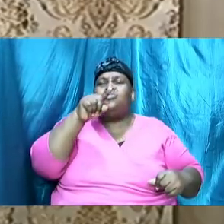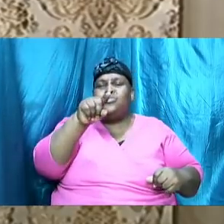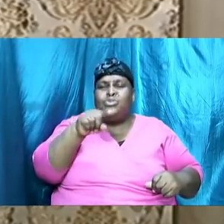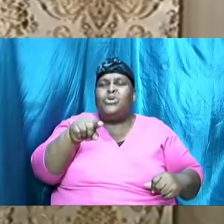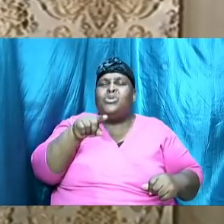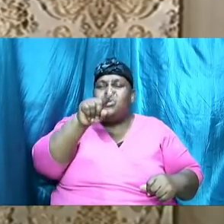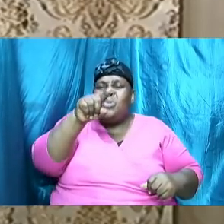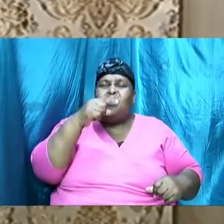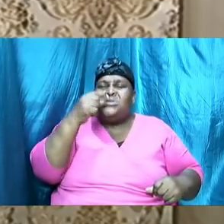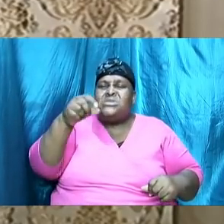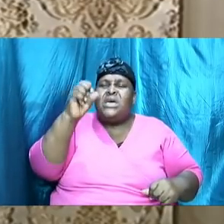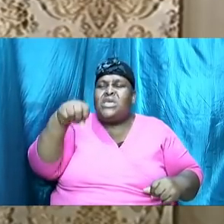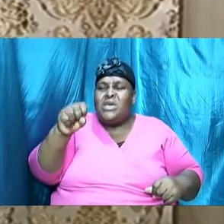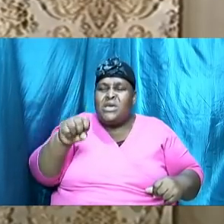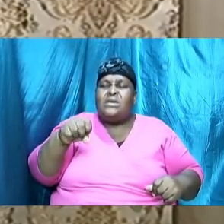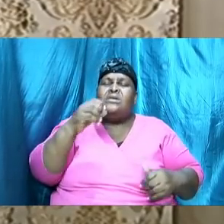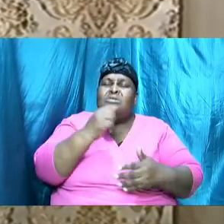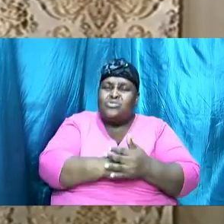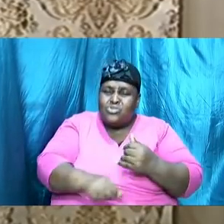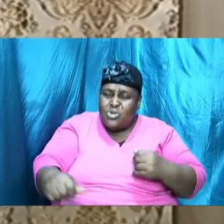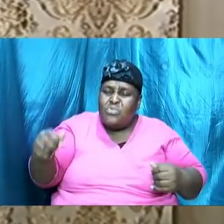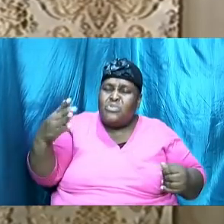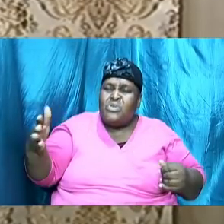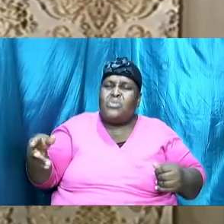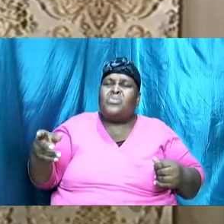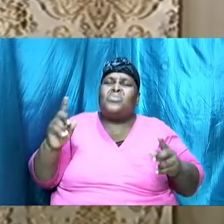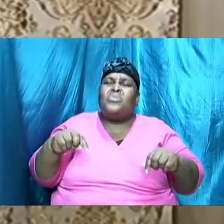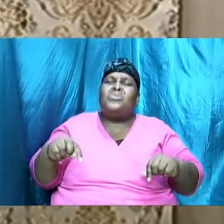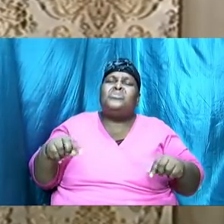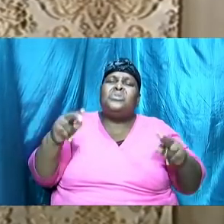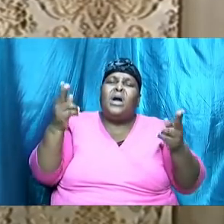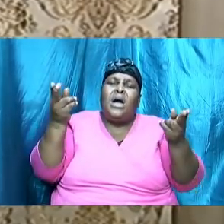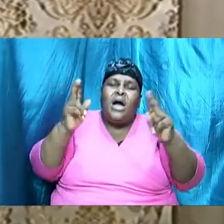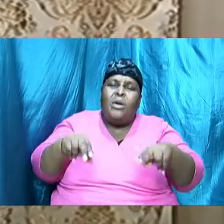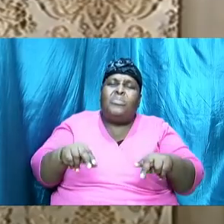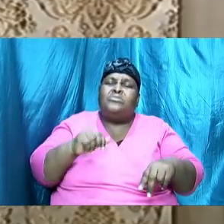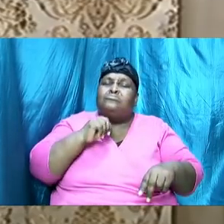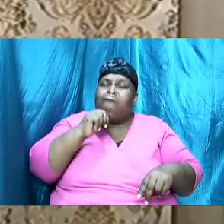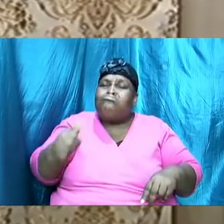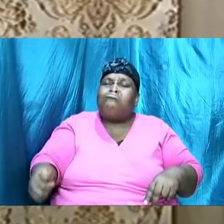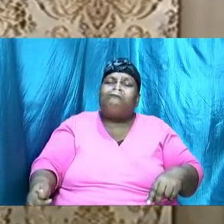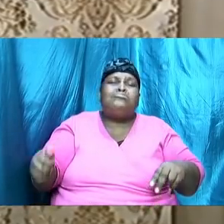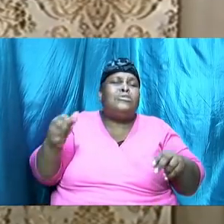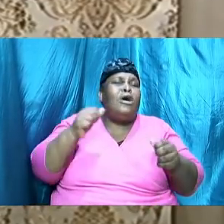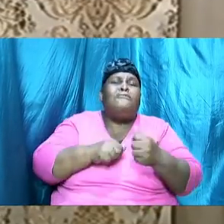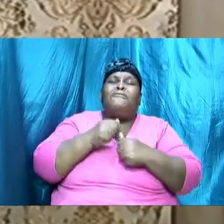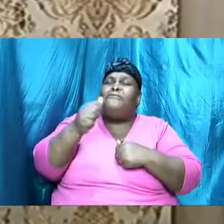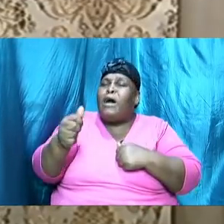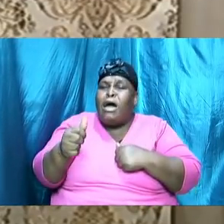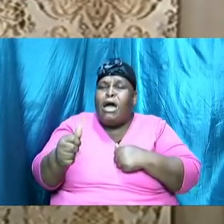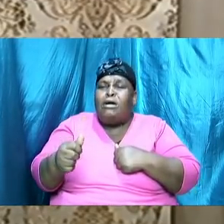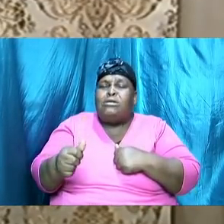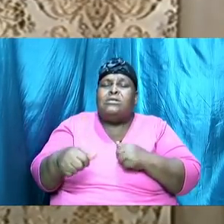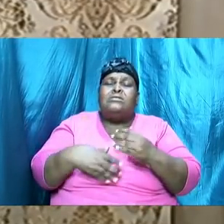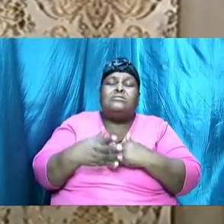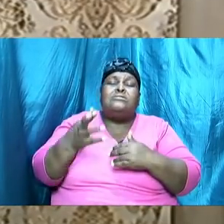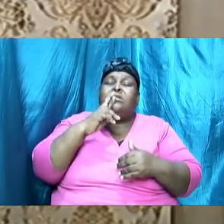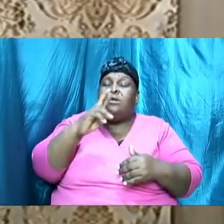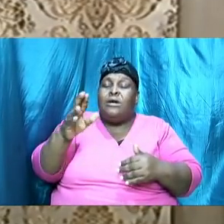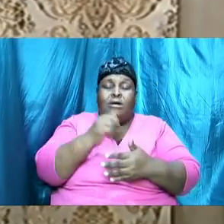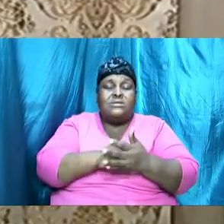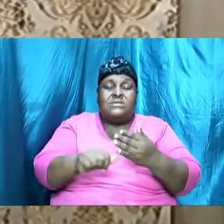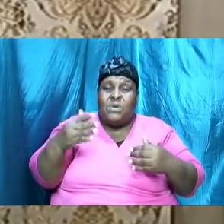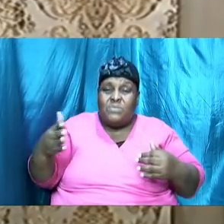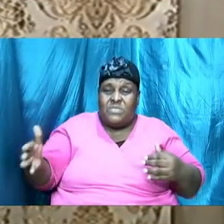means that something is going to happen not far down the line there are some things